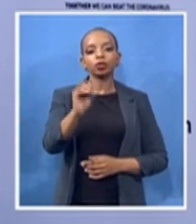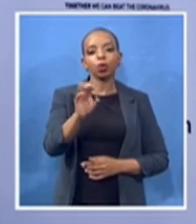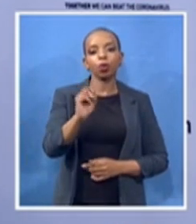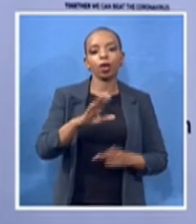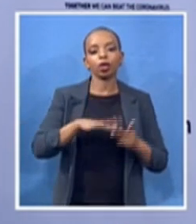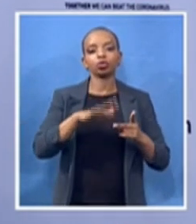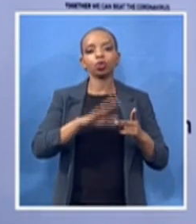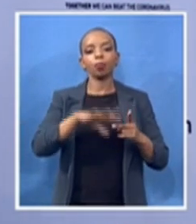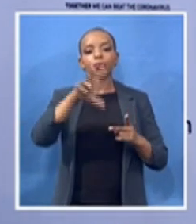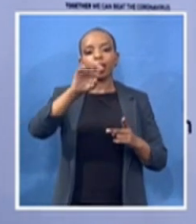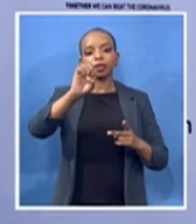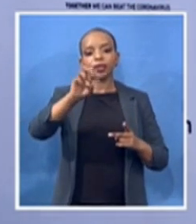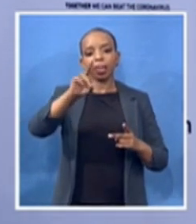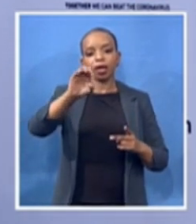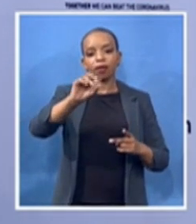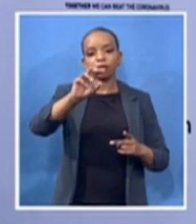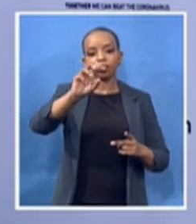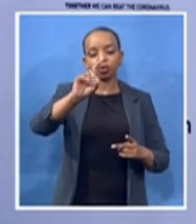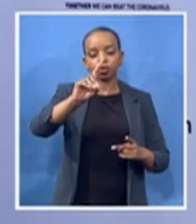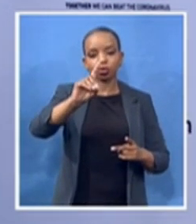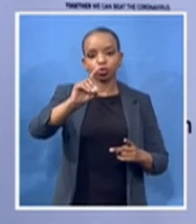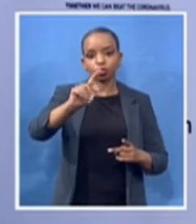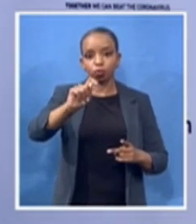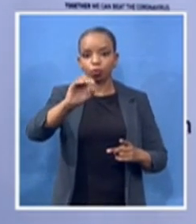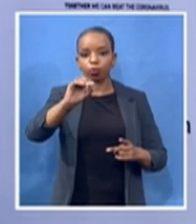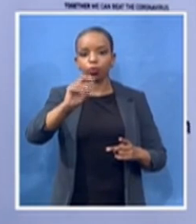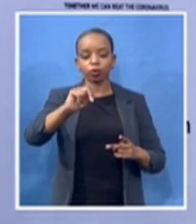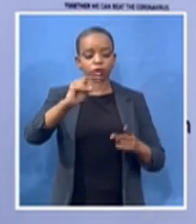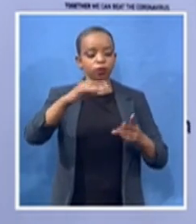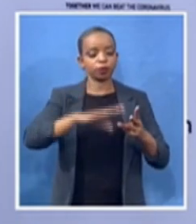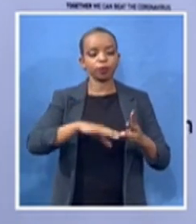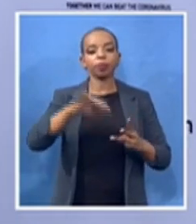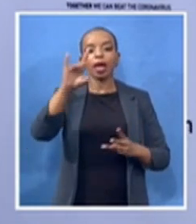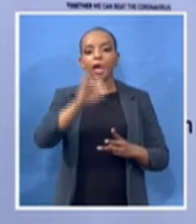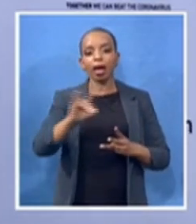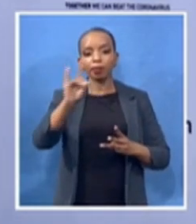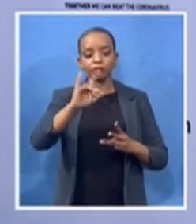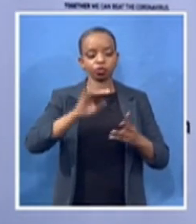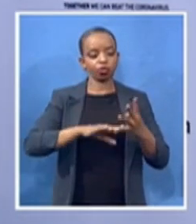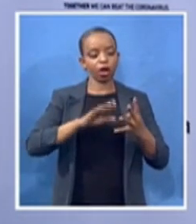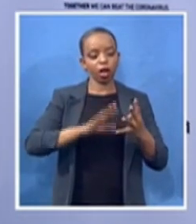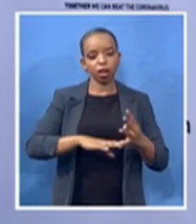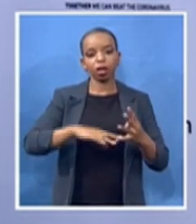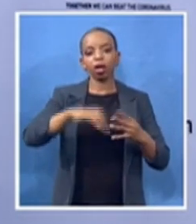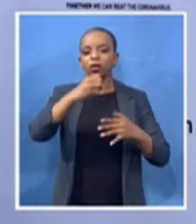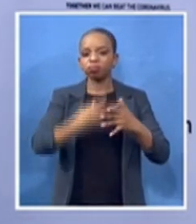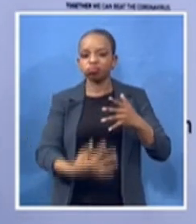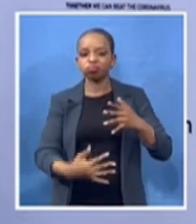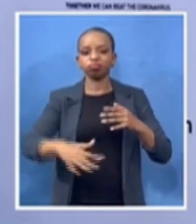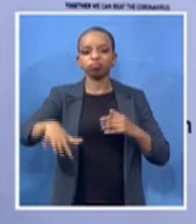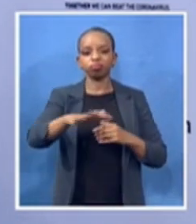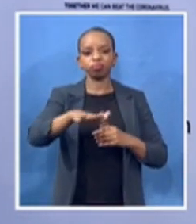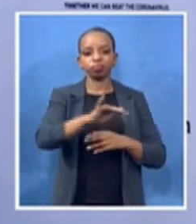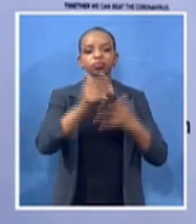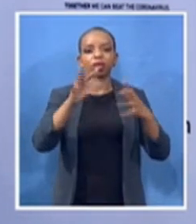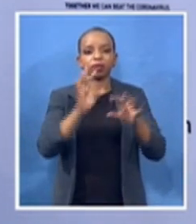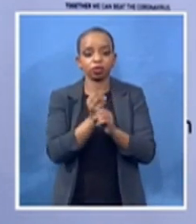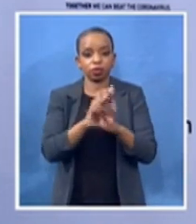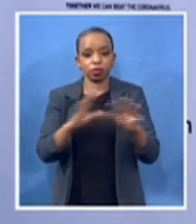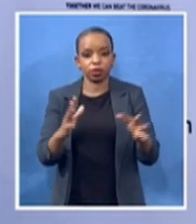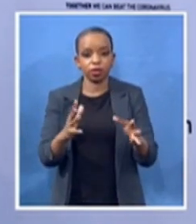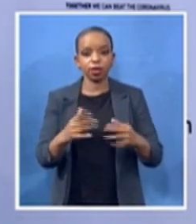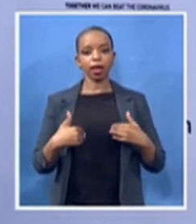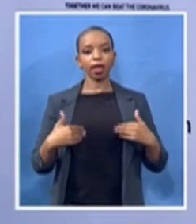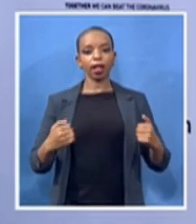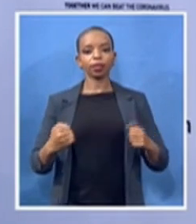everton as well as we've already started work with a head workers at charlotte mclayge hospital we